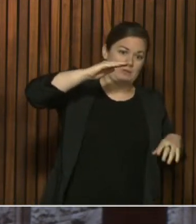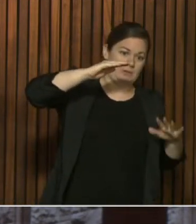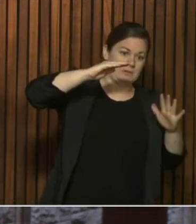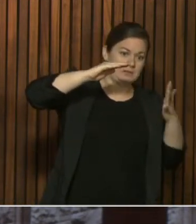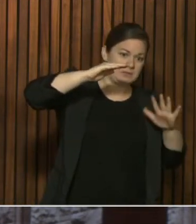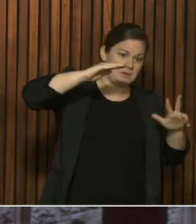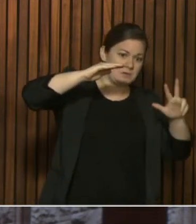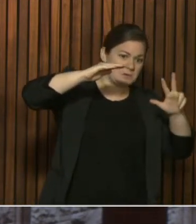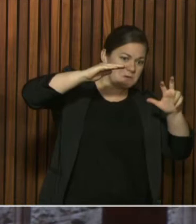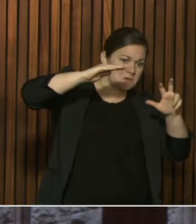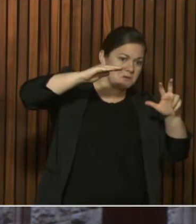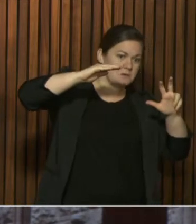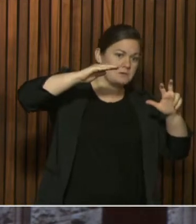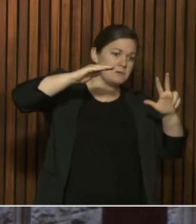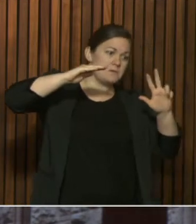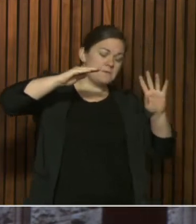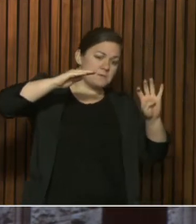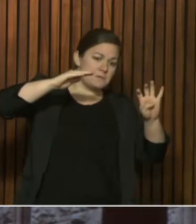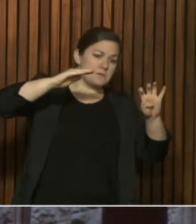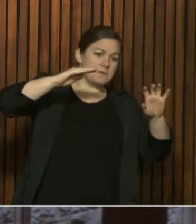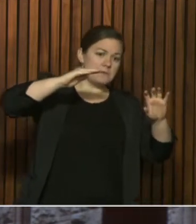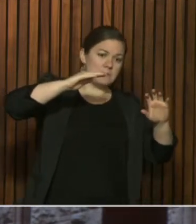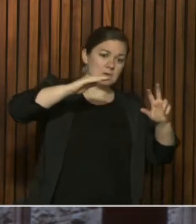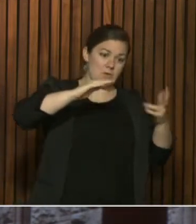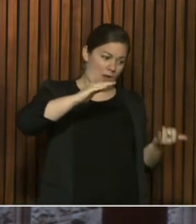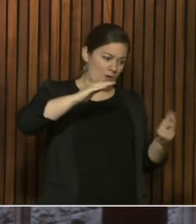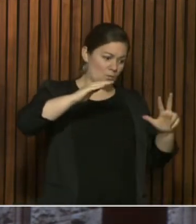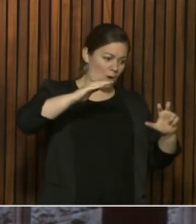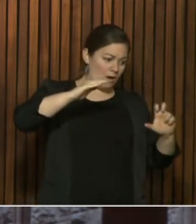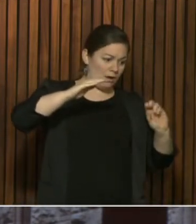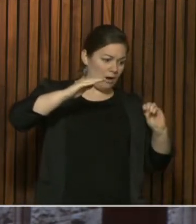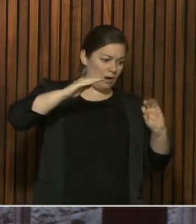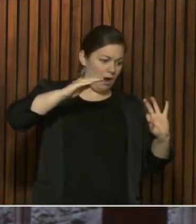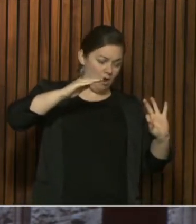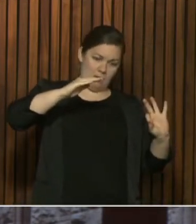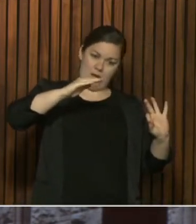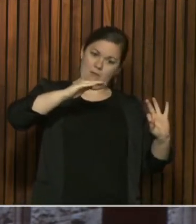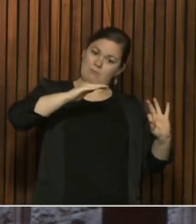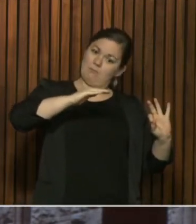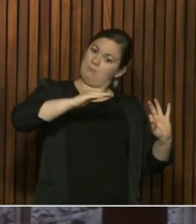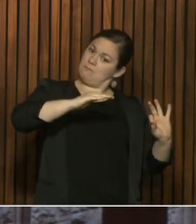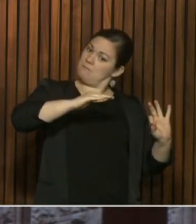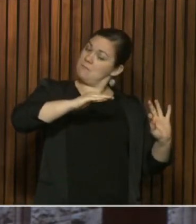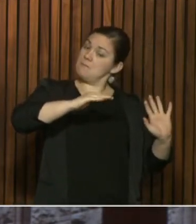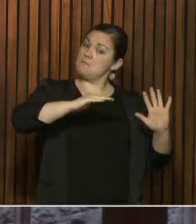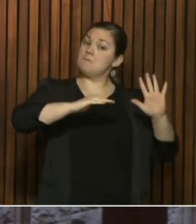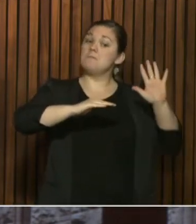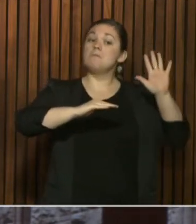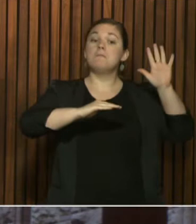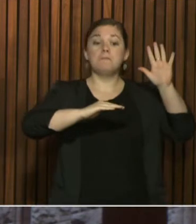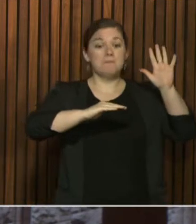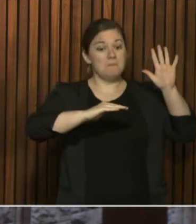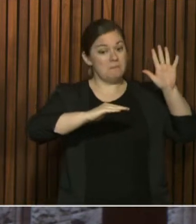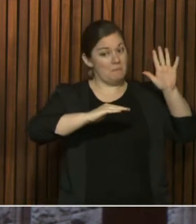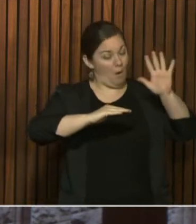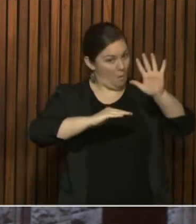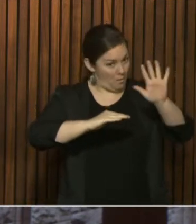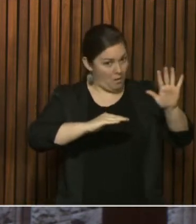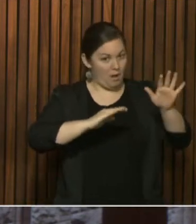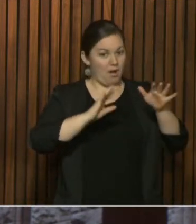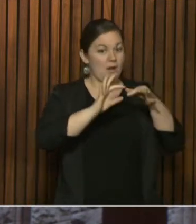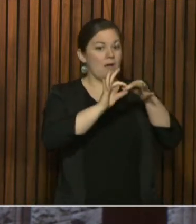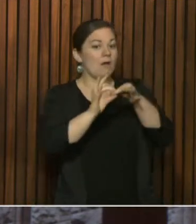threes and the four. And now we're down to 309. So the question is, how does that relate to our other activities?